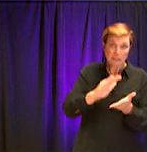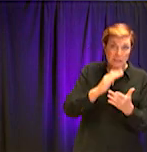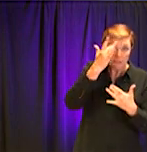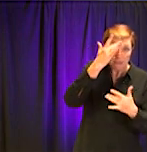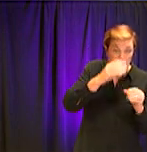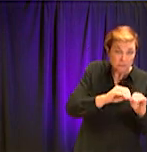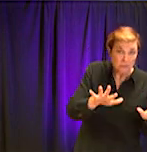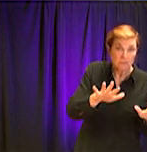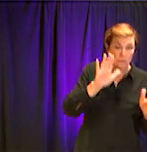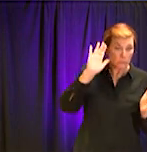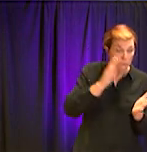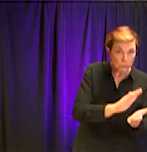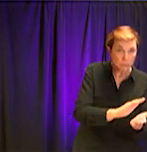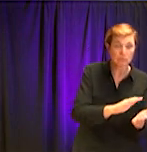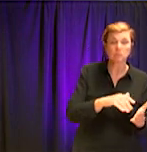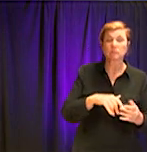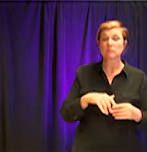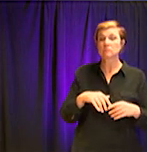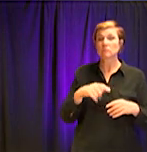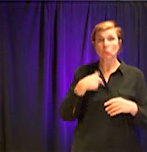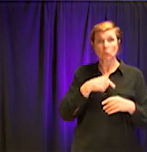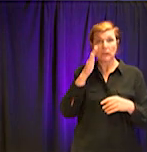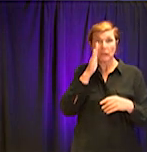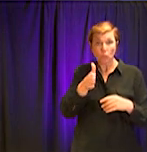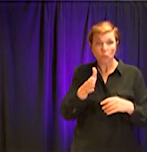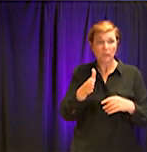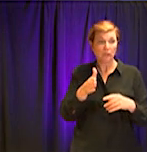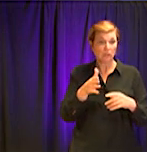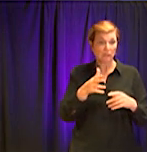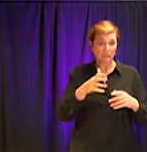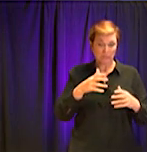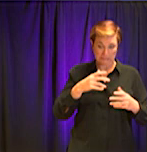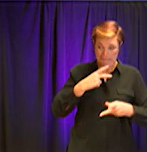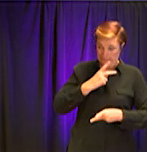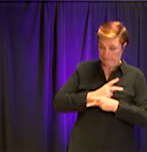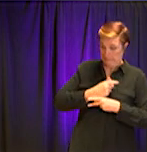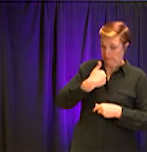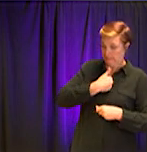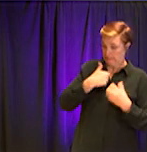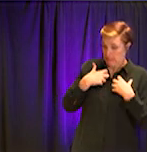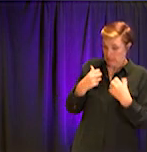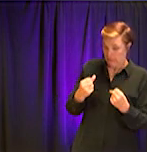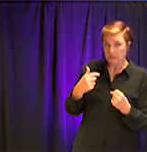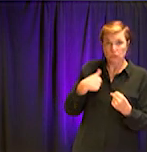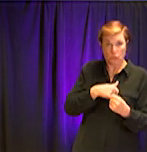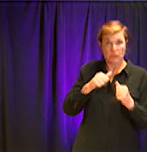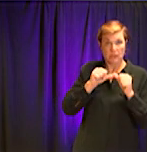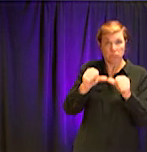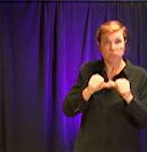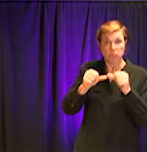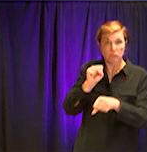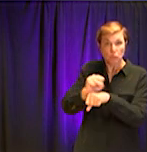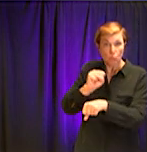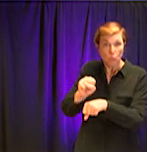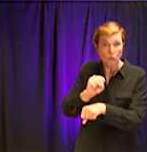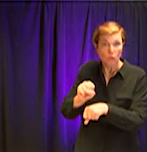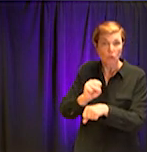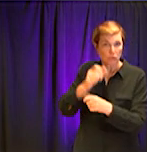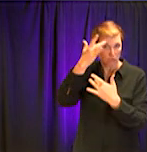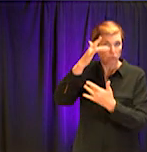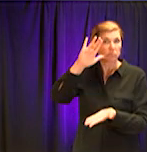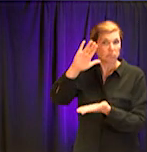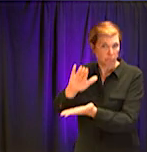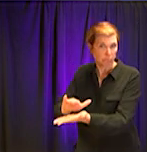required to manage us can keep up with the demand. But, but one other way we can help is, um, is to, uh,